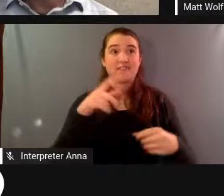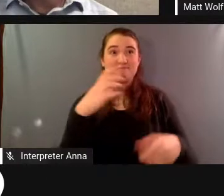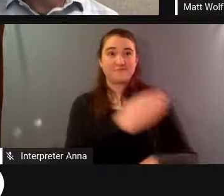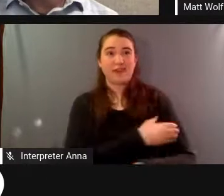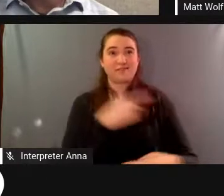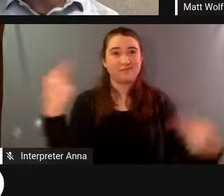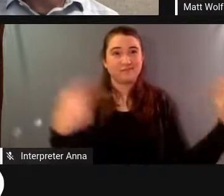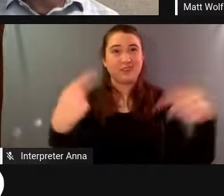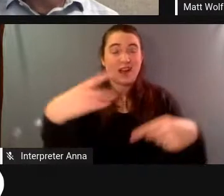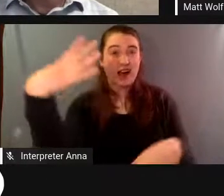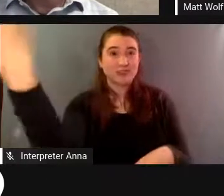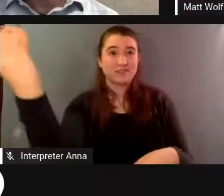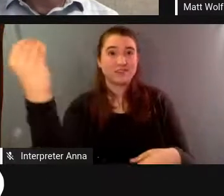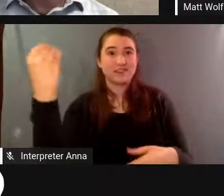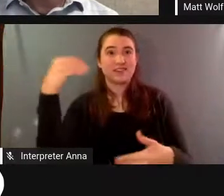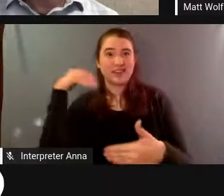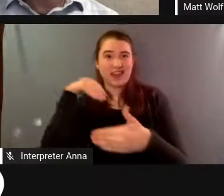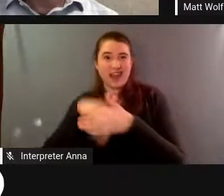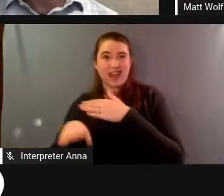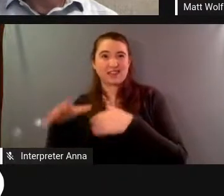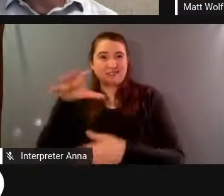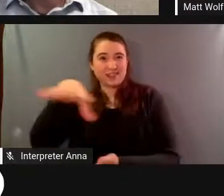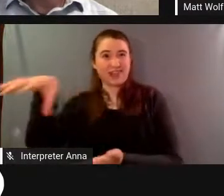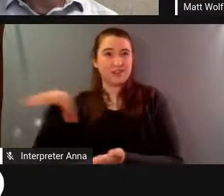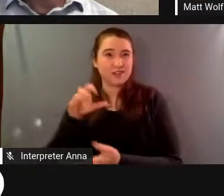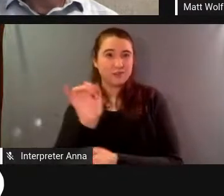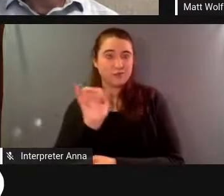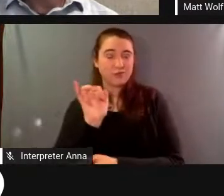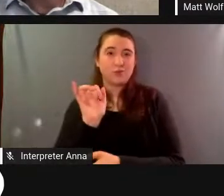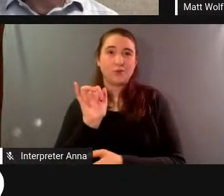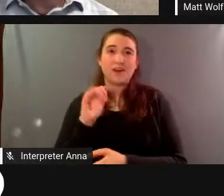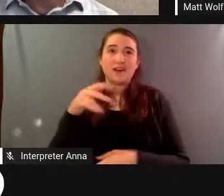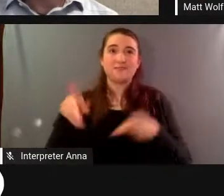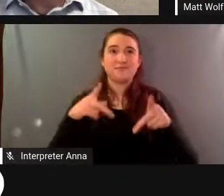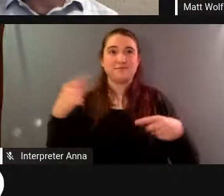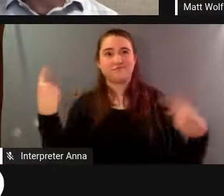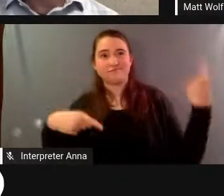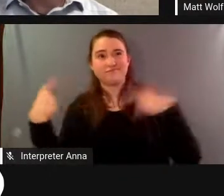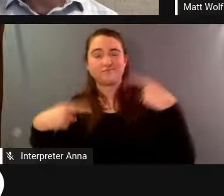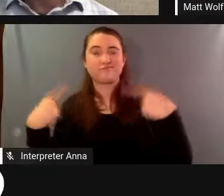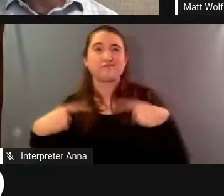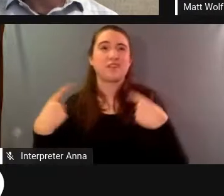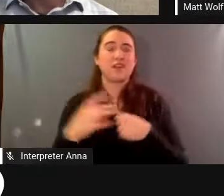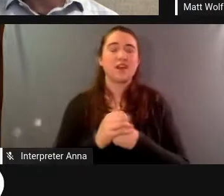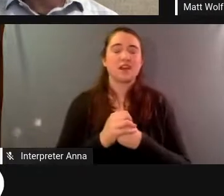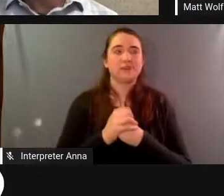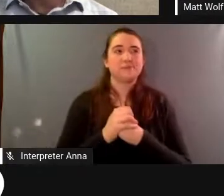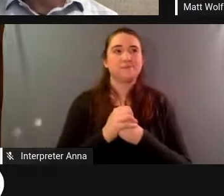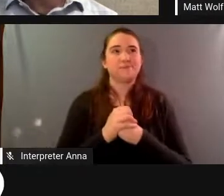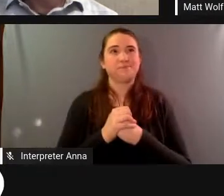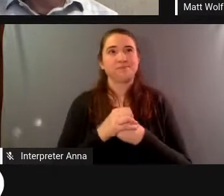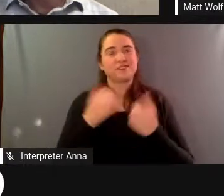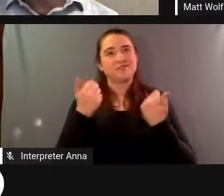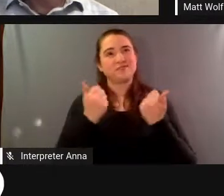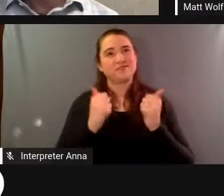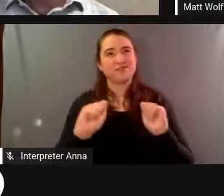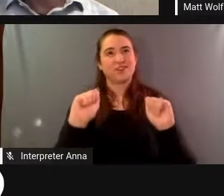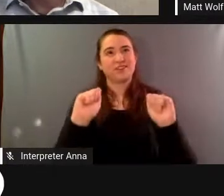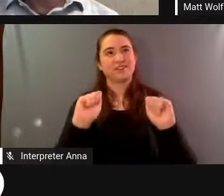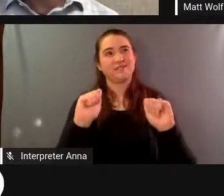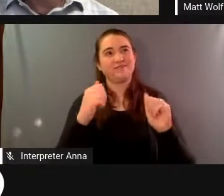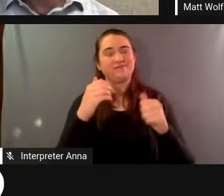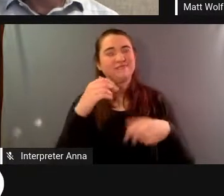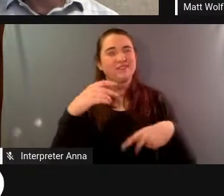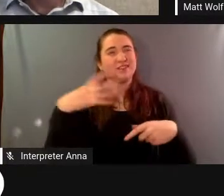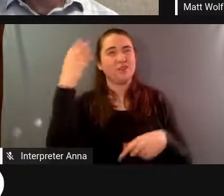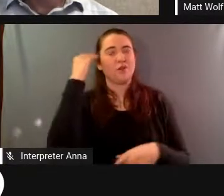began to reach inside and and people on both sides were were you know trying to get the biospherians aligned on one